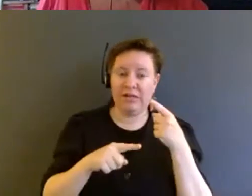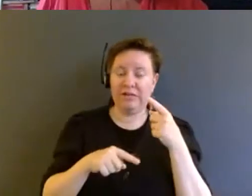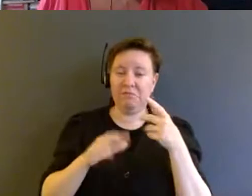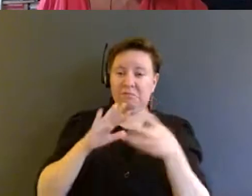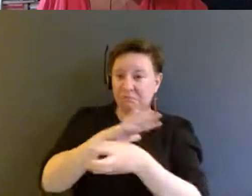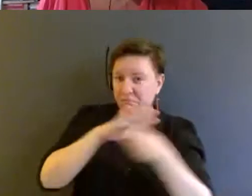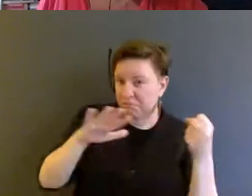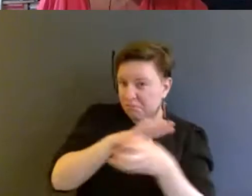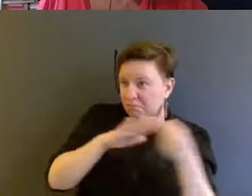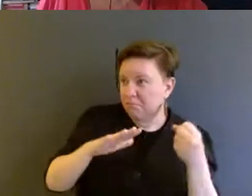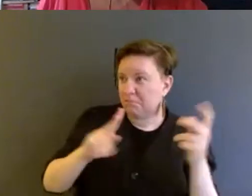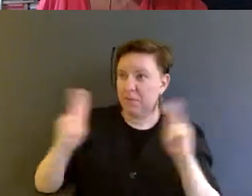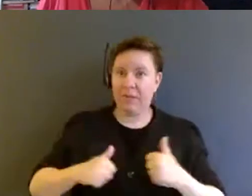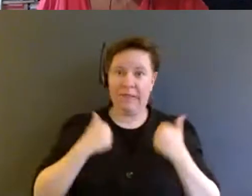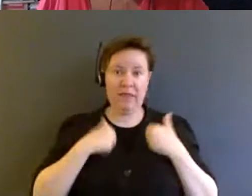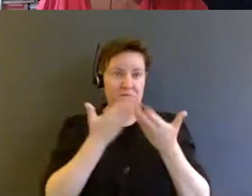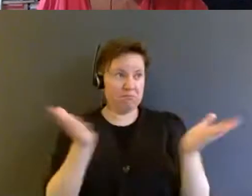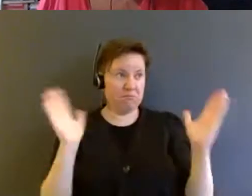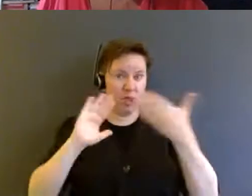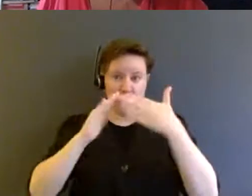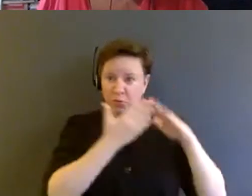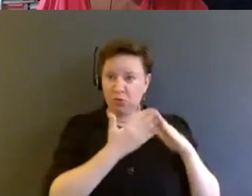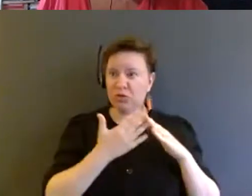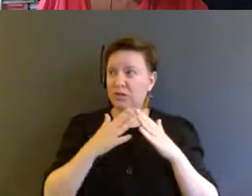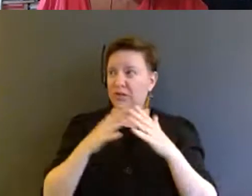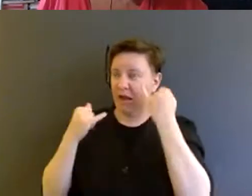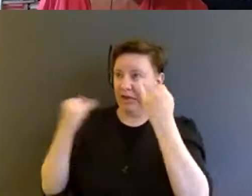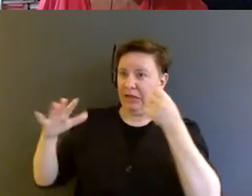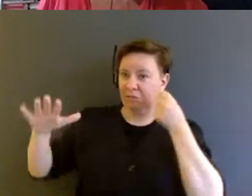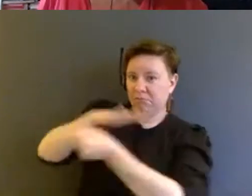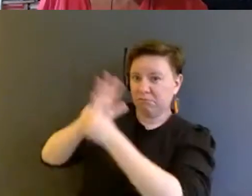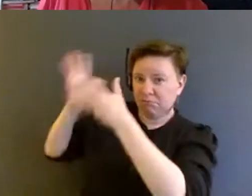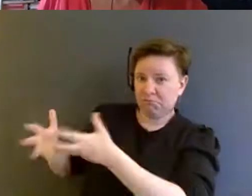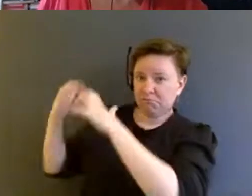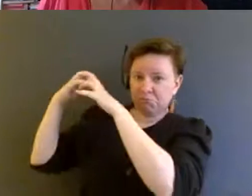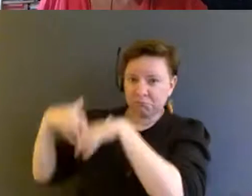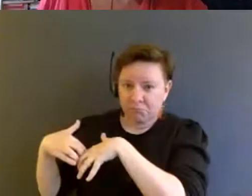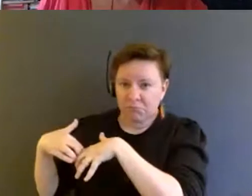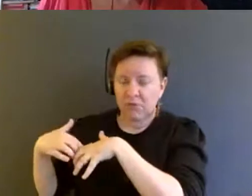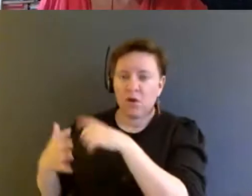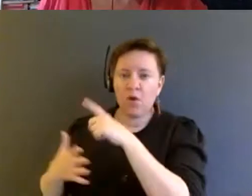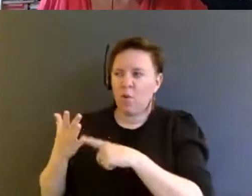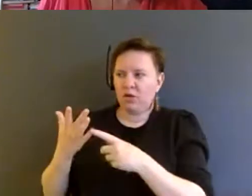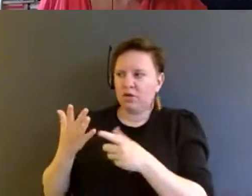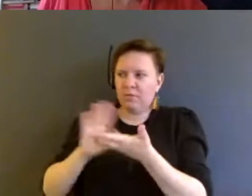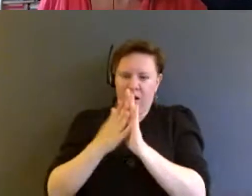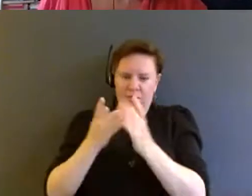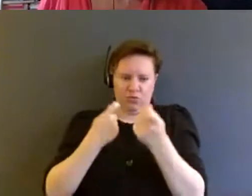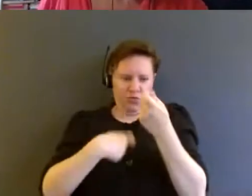institutionalized? What new forms of confinement came to replace and intersect?